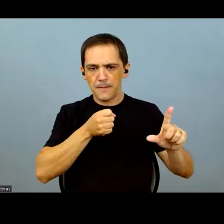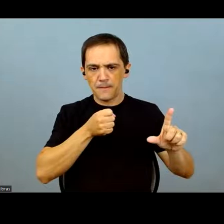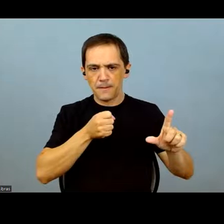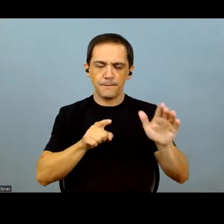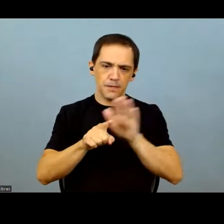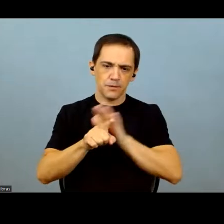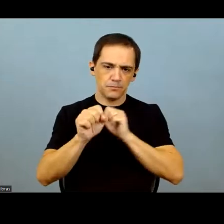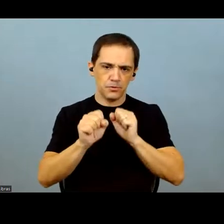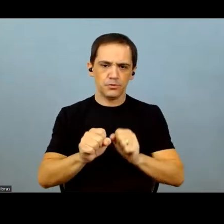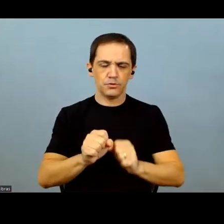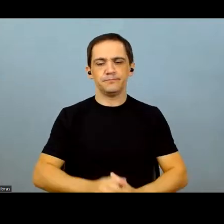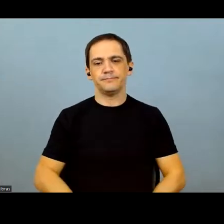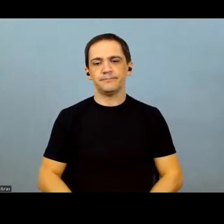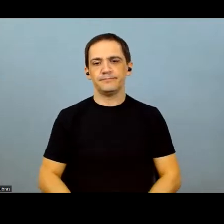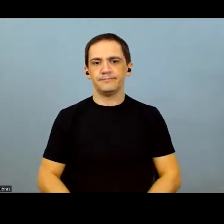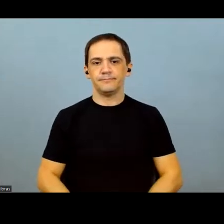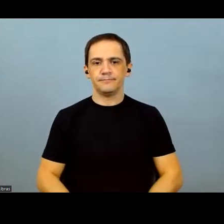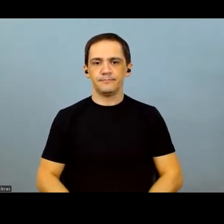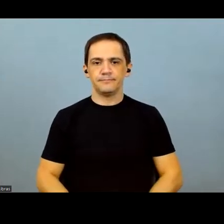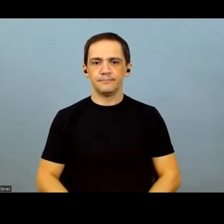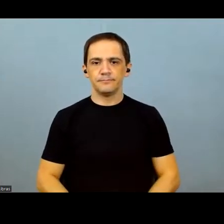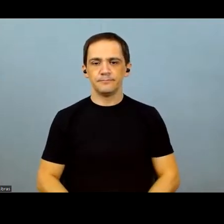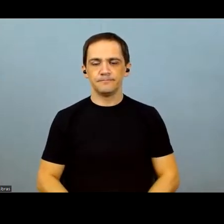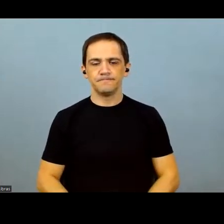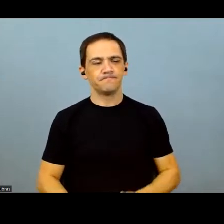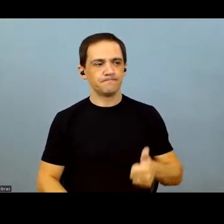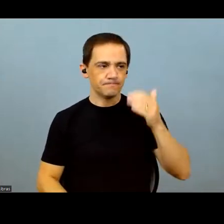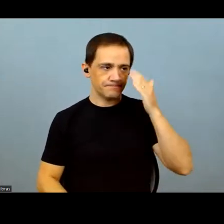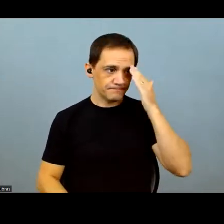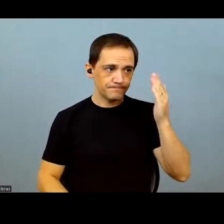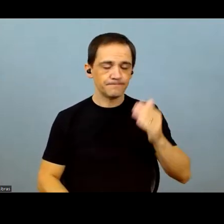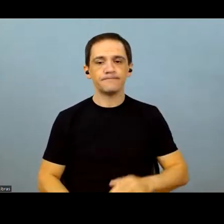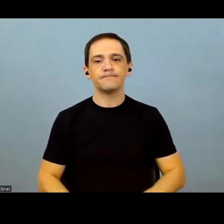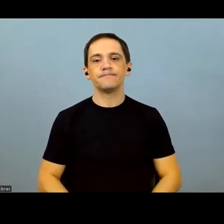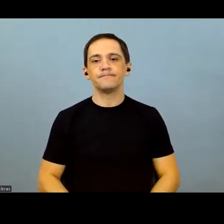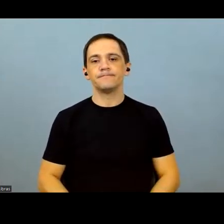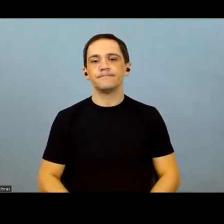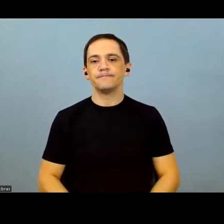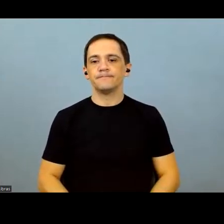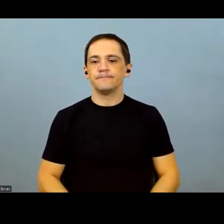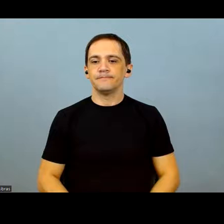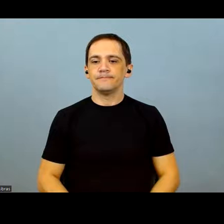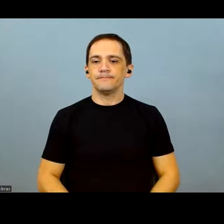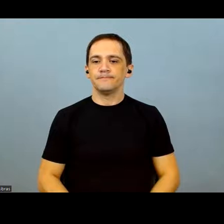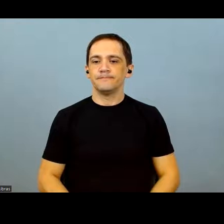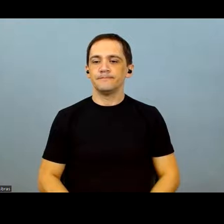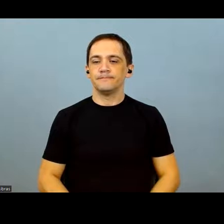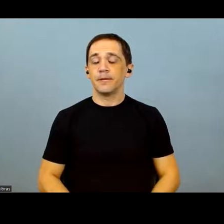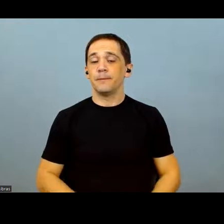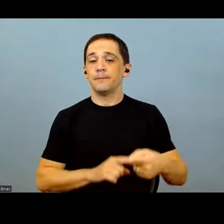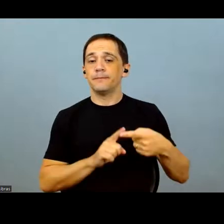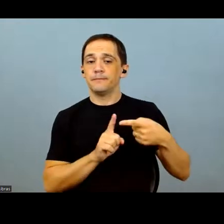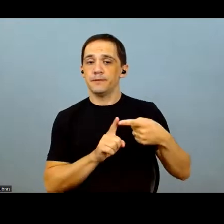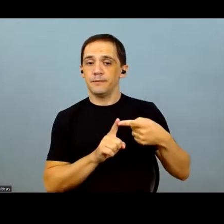You may open your microphone, sir. Thank you so much. Thank you very much for taking my question.